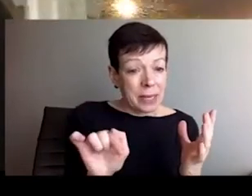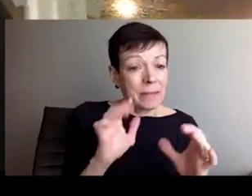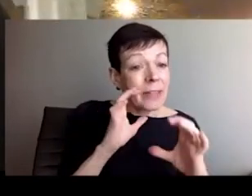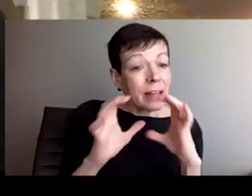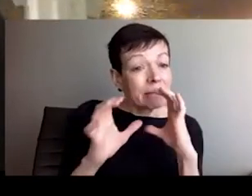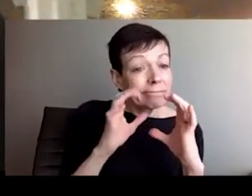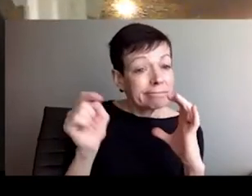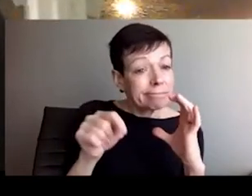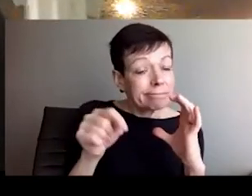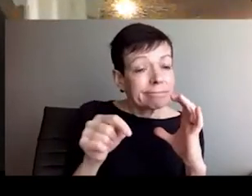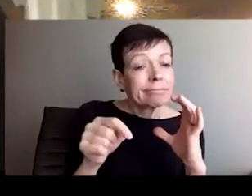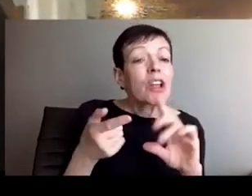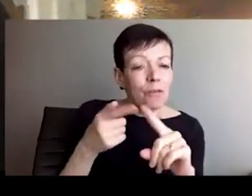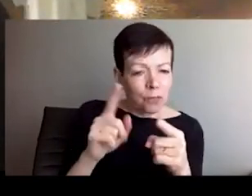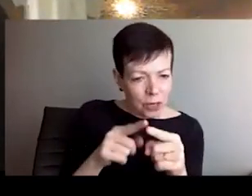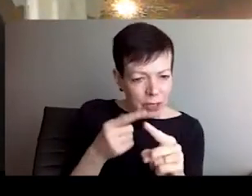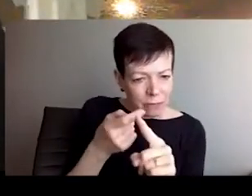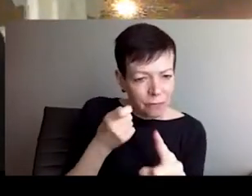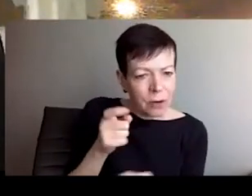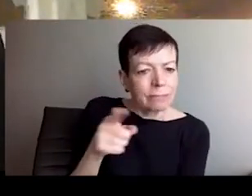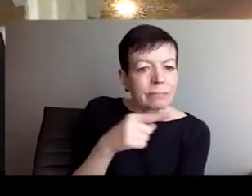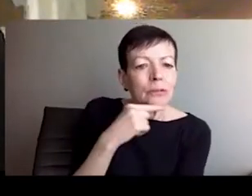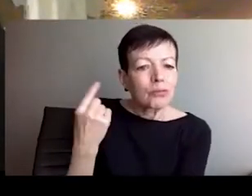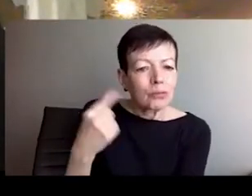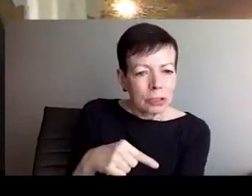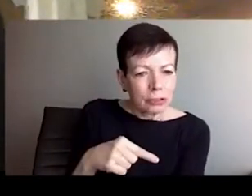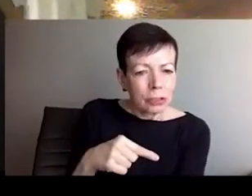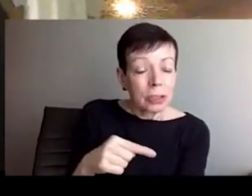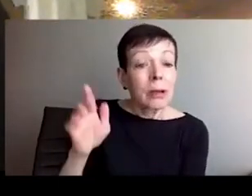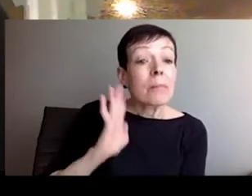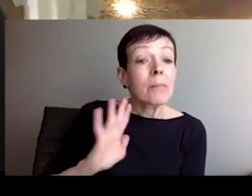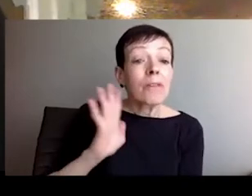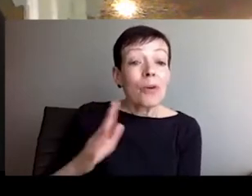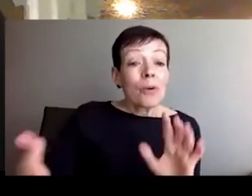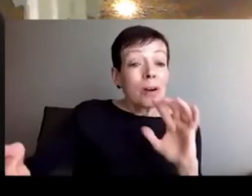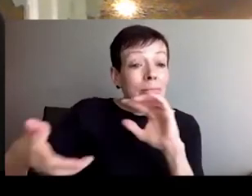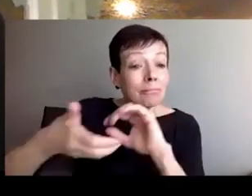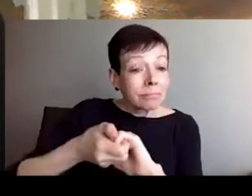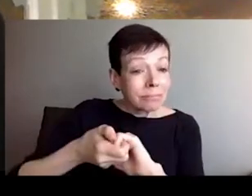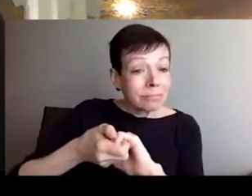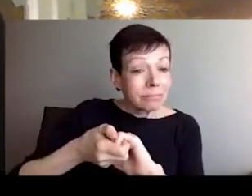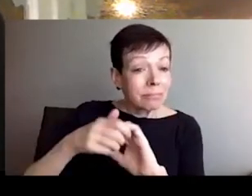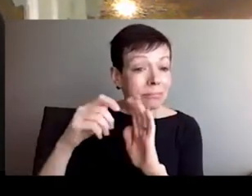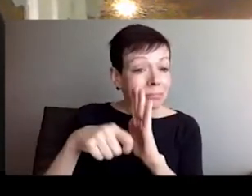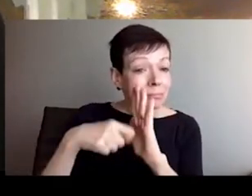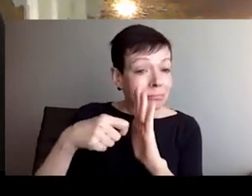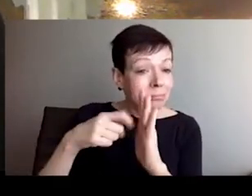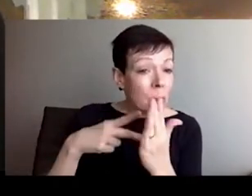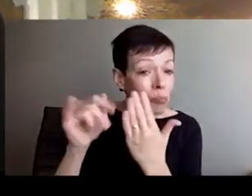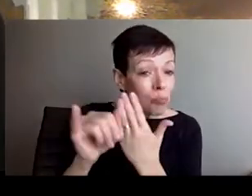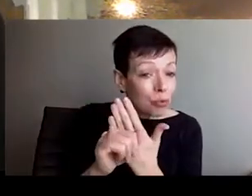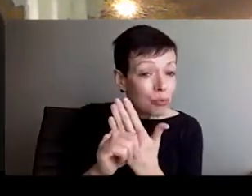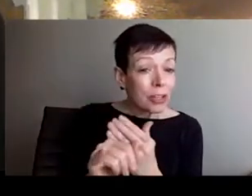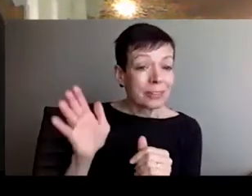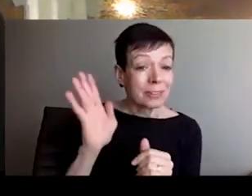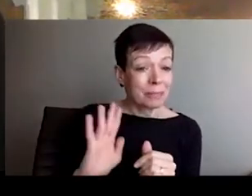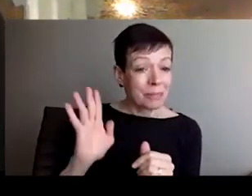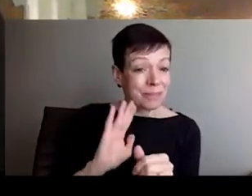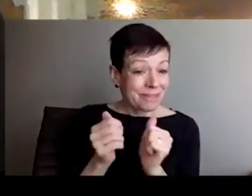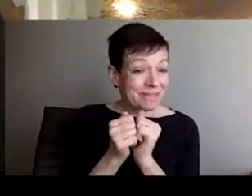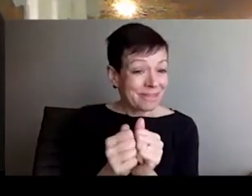Well, maybe I should respond. Well, in last two weeks, well, I received,